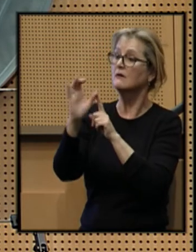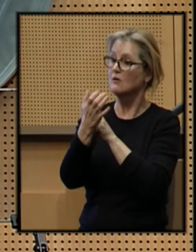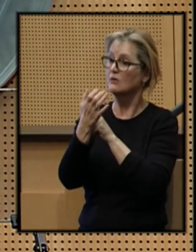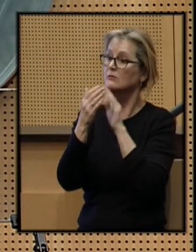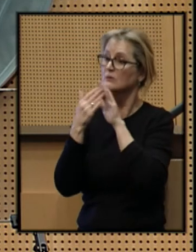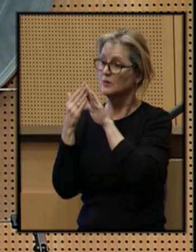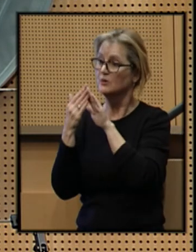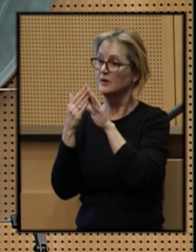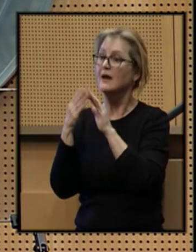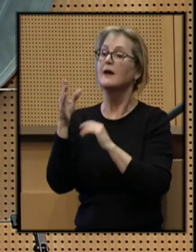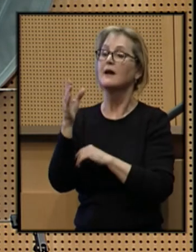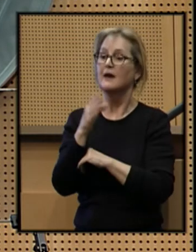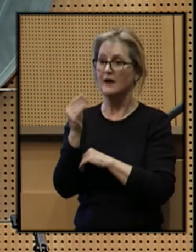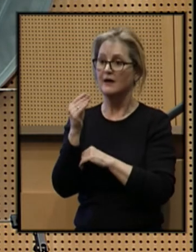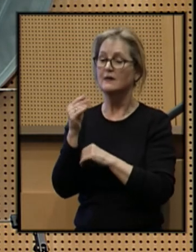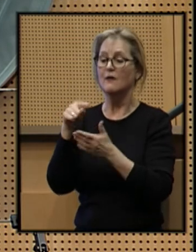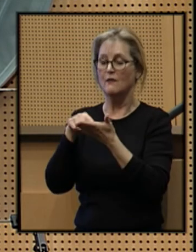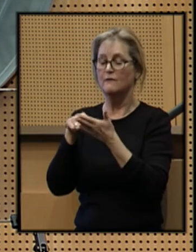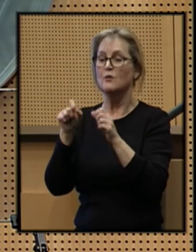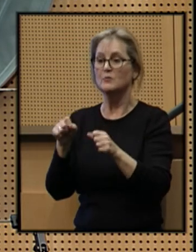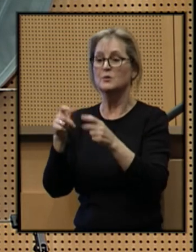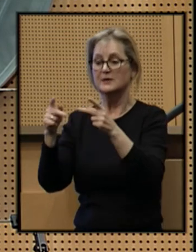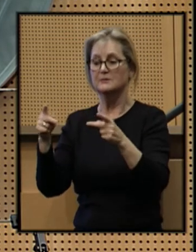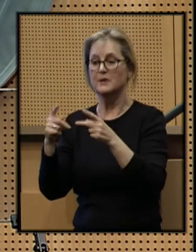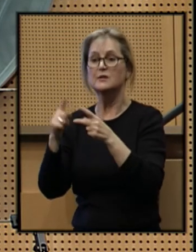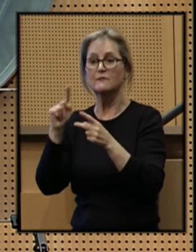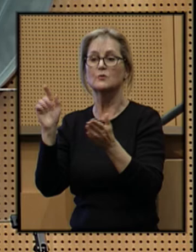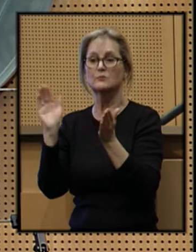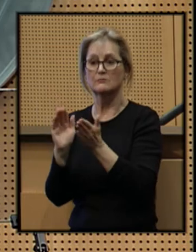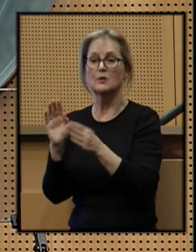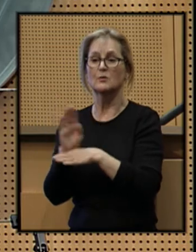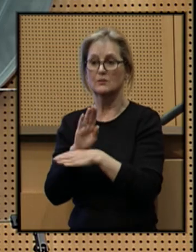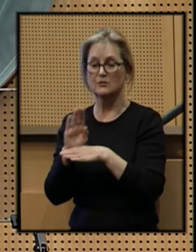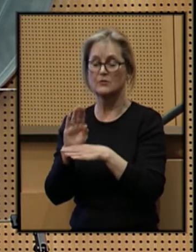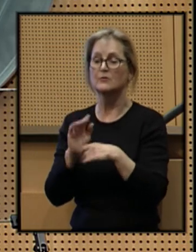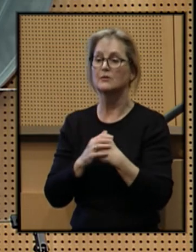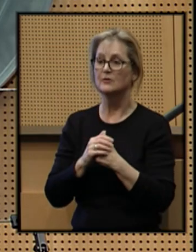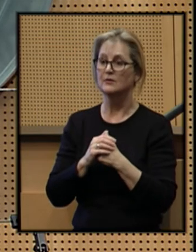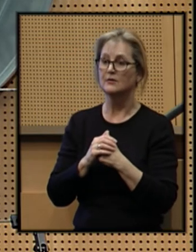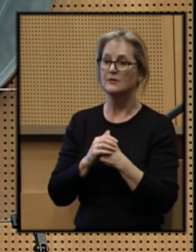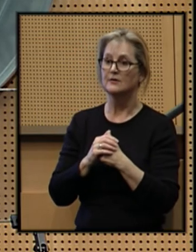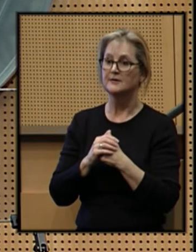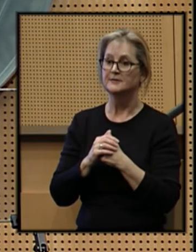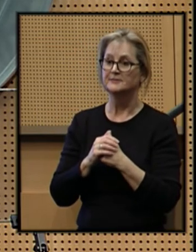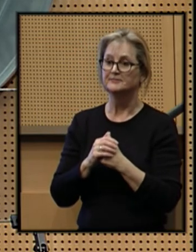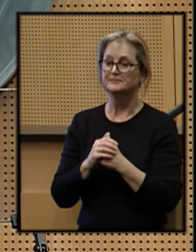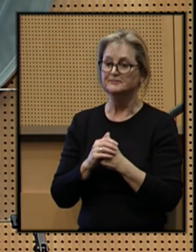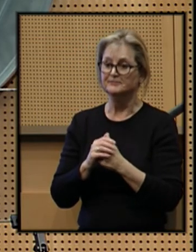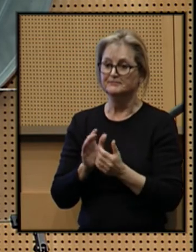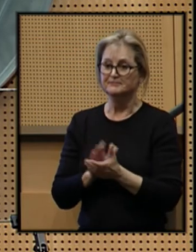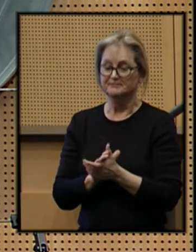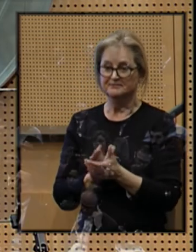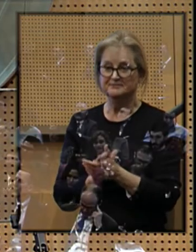community and affordable space for small businesses. Thank you.